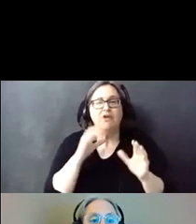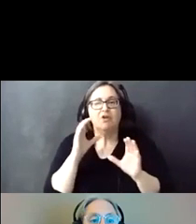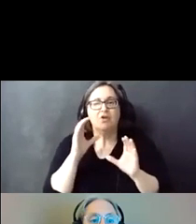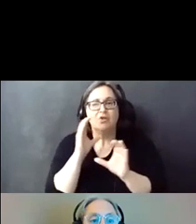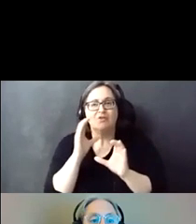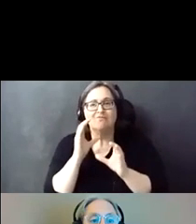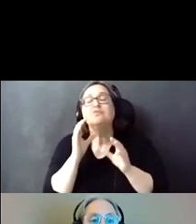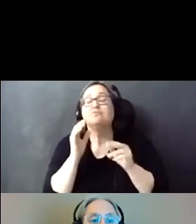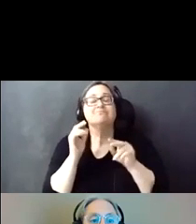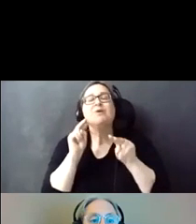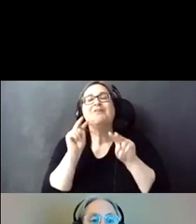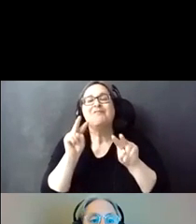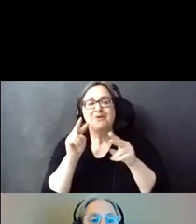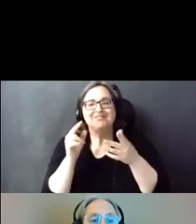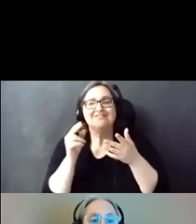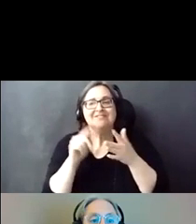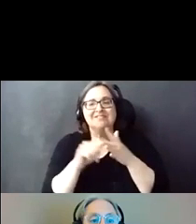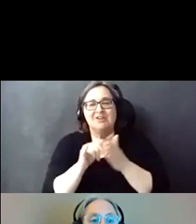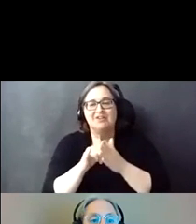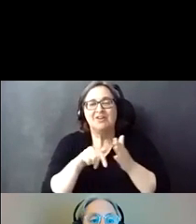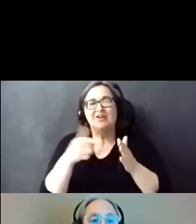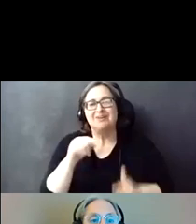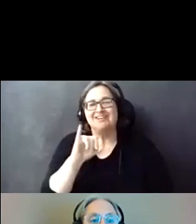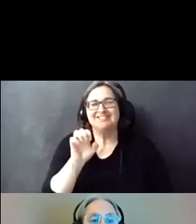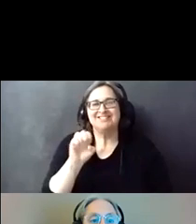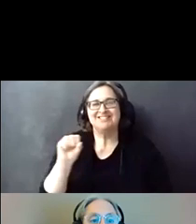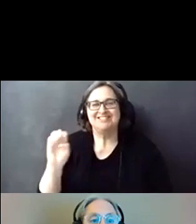started uh back to you jess